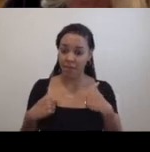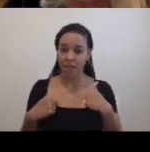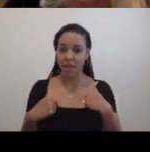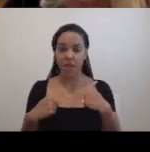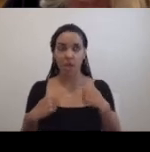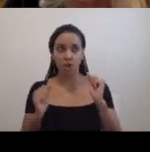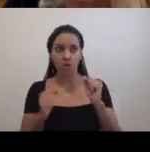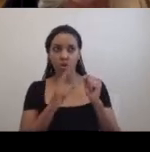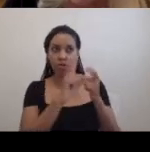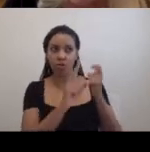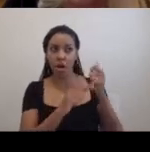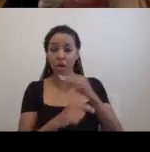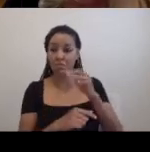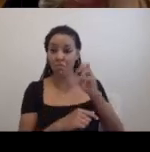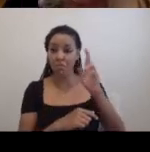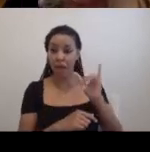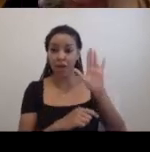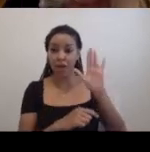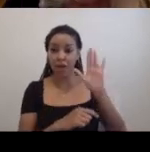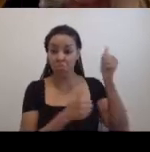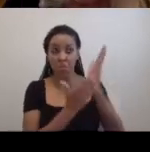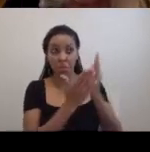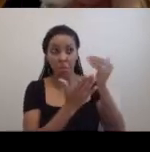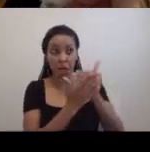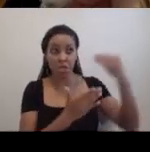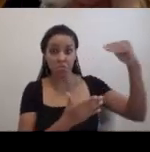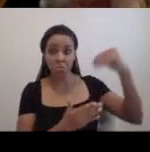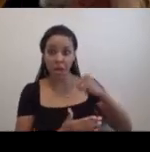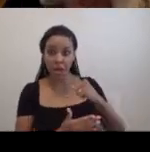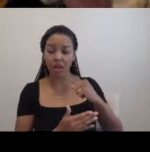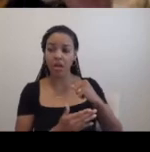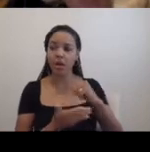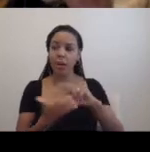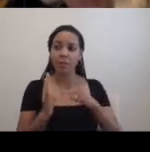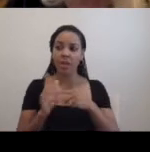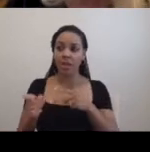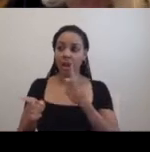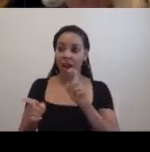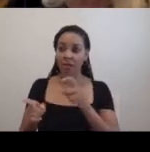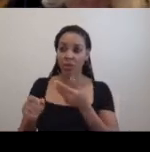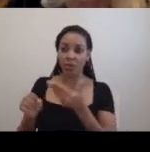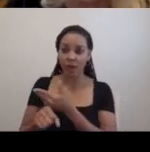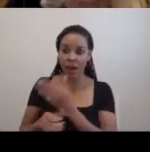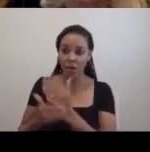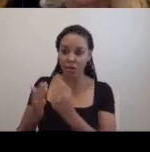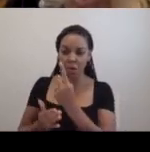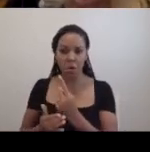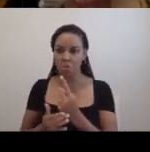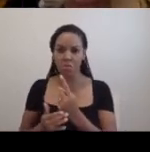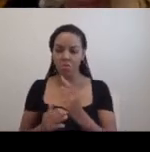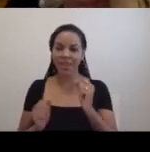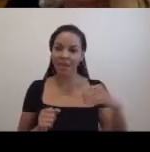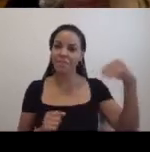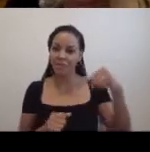budget, then the specific agency wouldn't feel it lost budget to pay the artists. So I